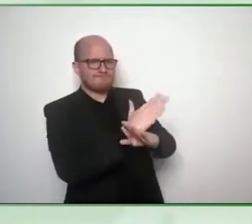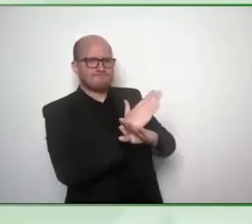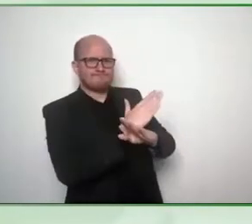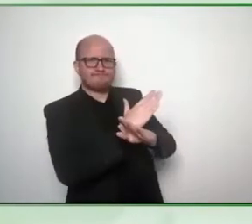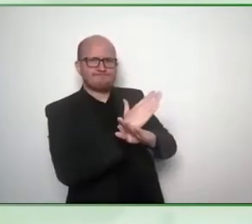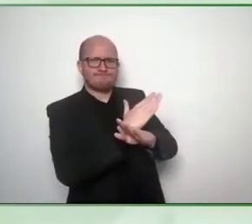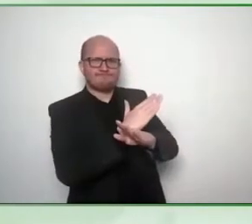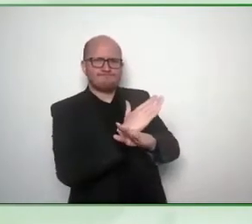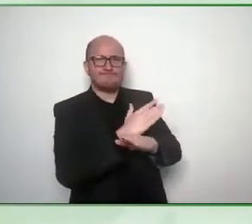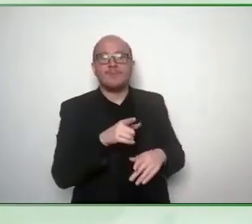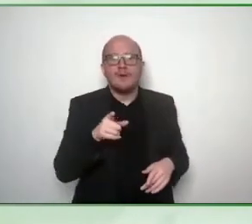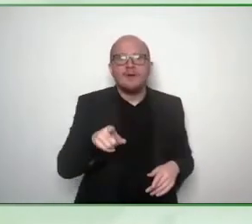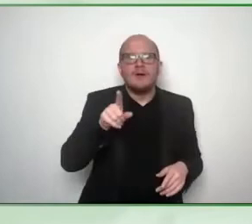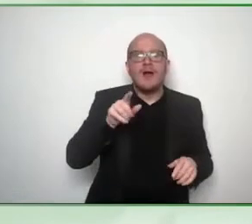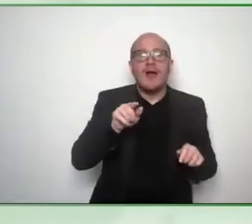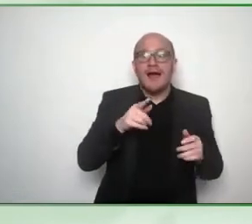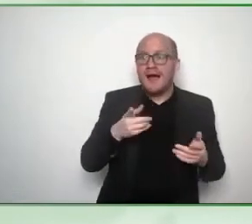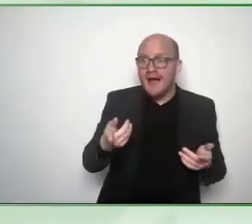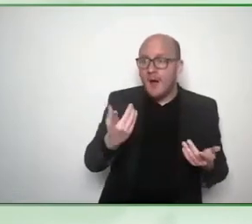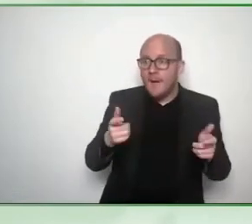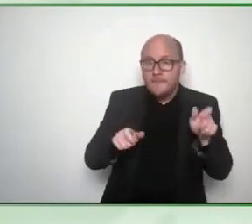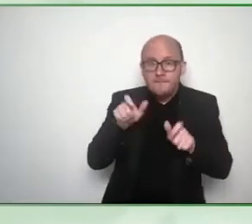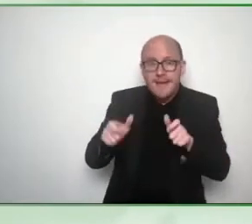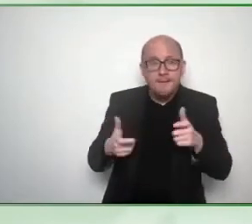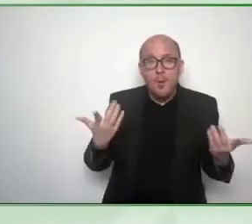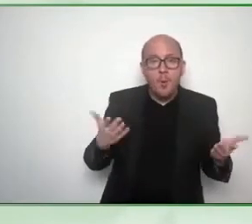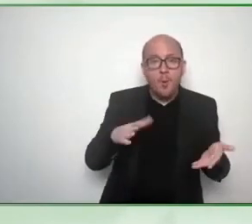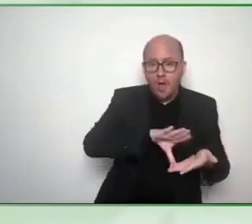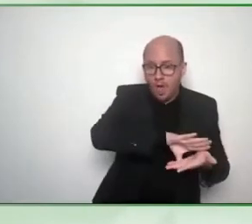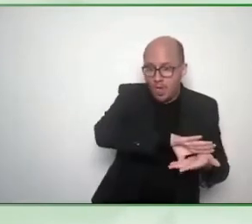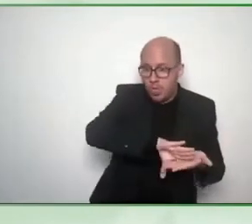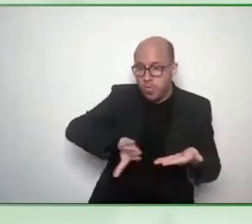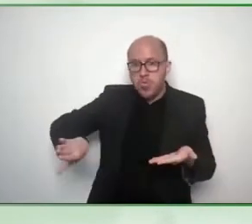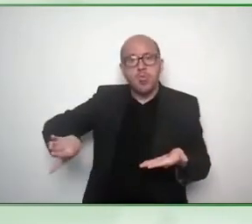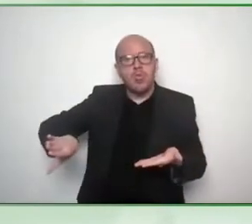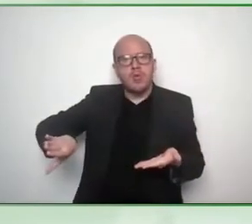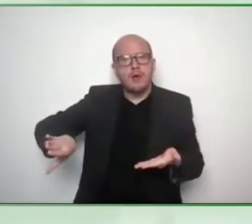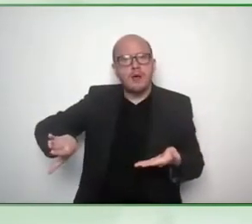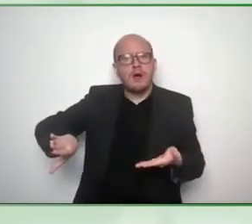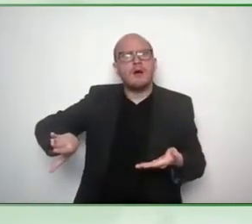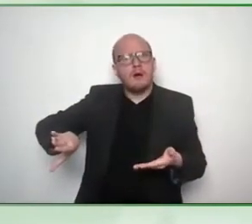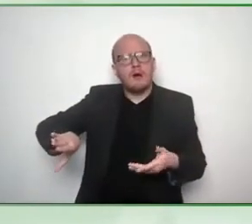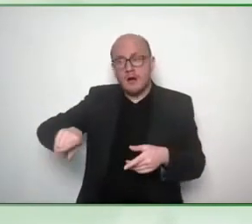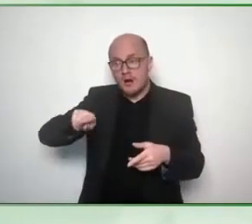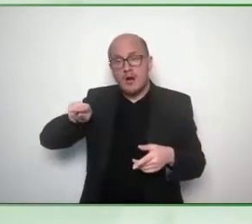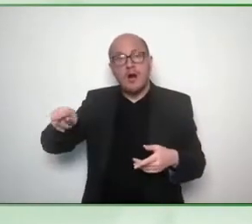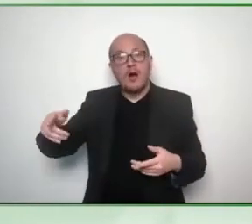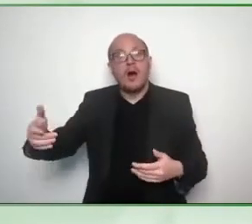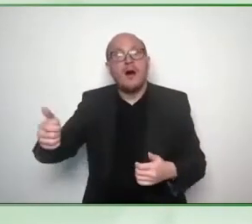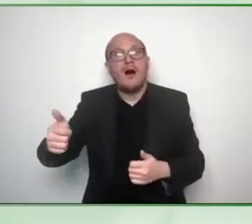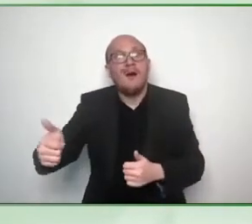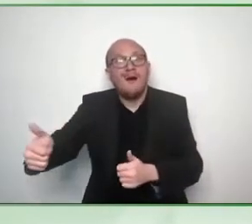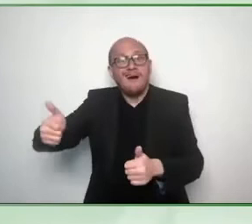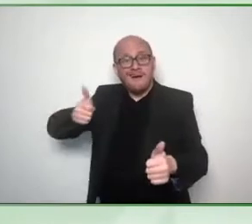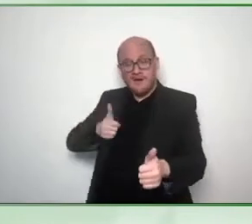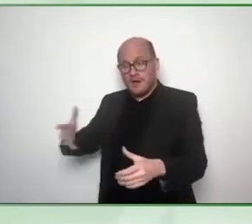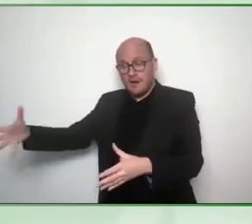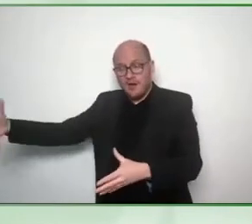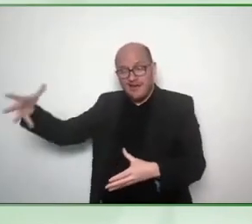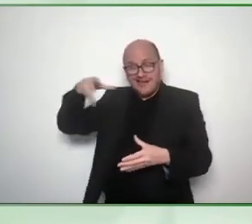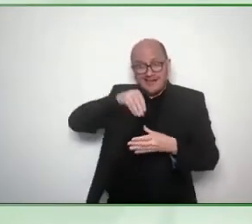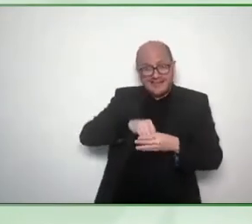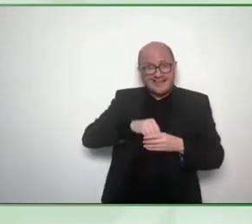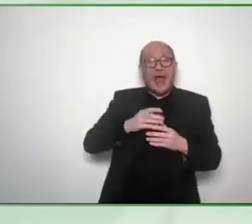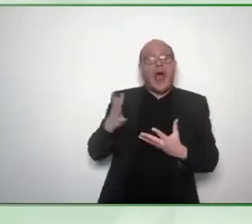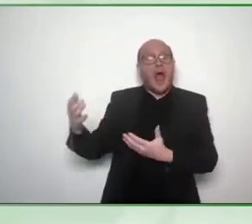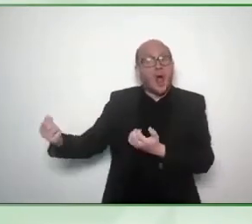business model will start working and start being able to be marketed towards the greatest number of people